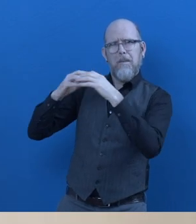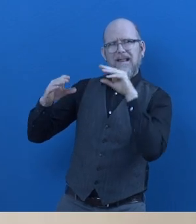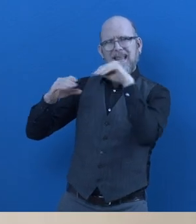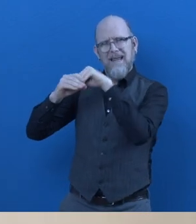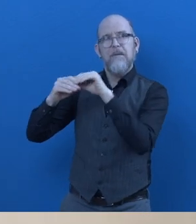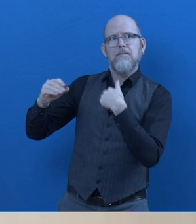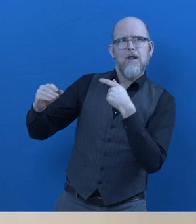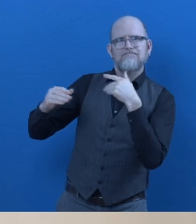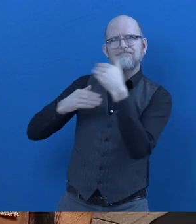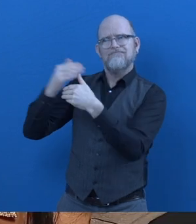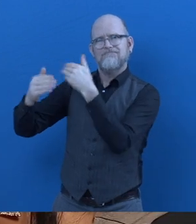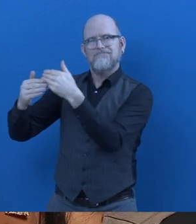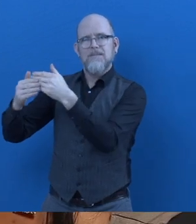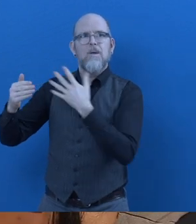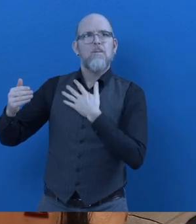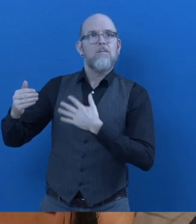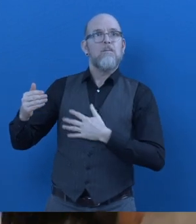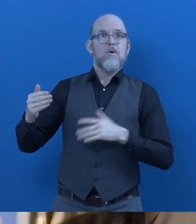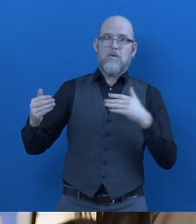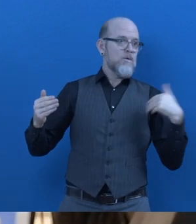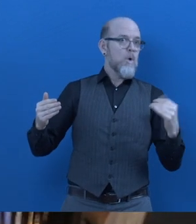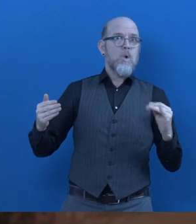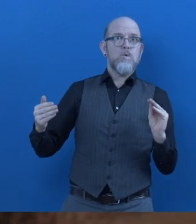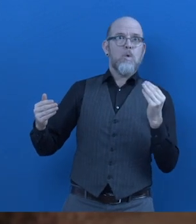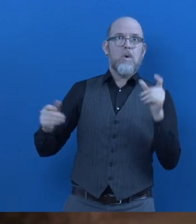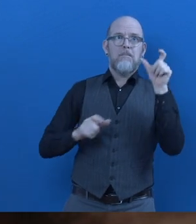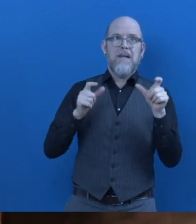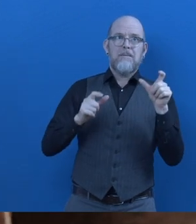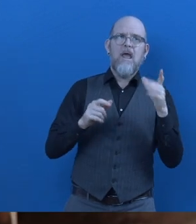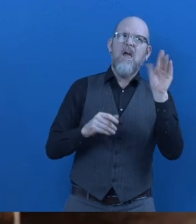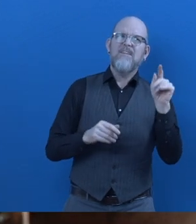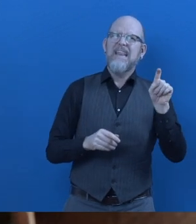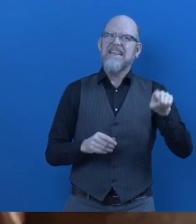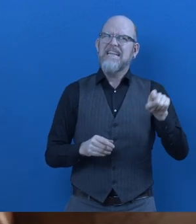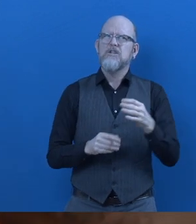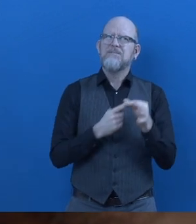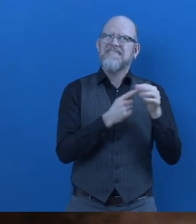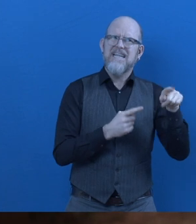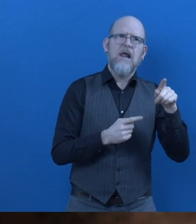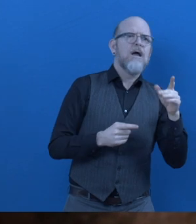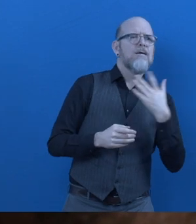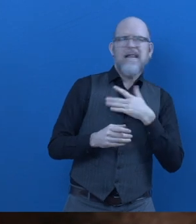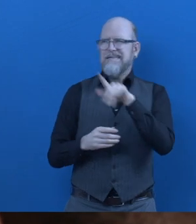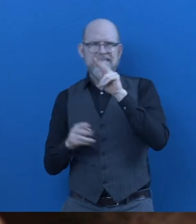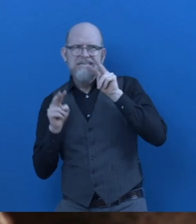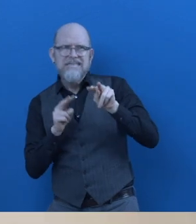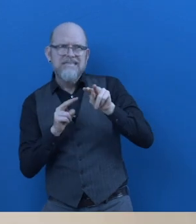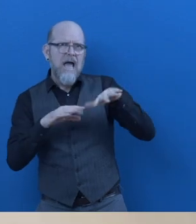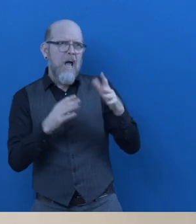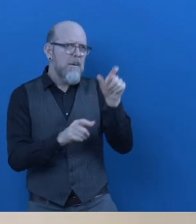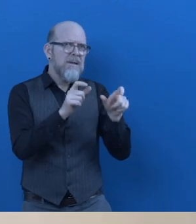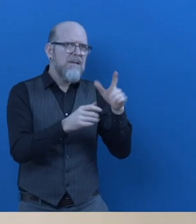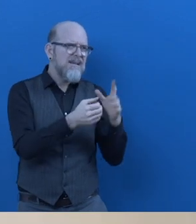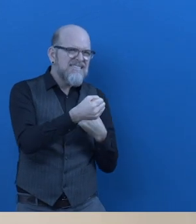on demand-driven IT entrepreneurship and career development for young adults with special needs. Also,